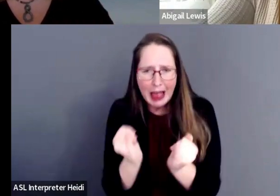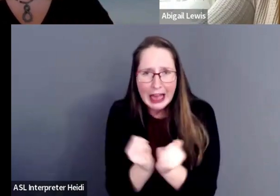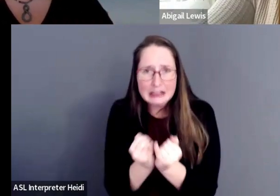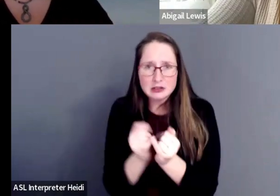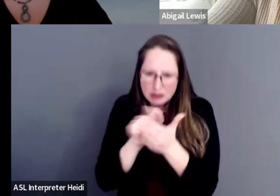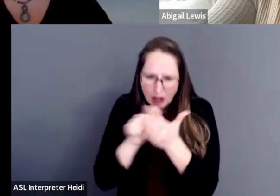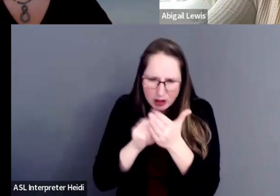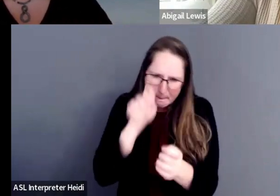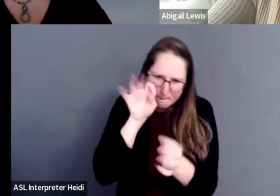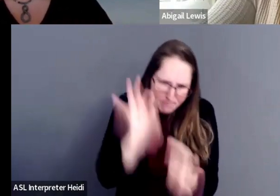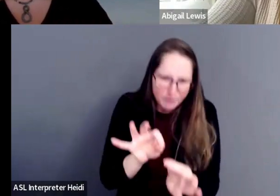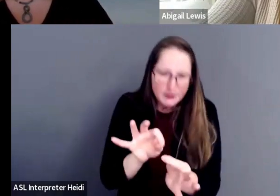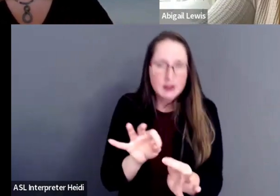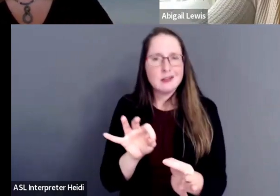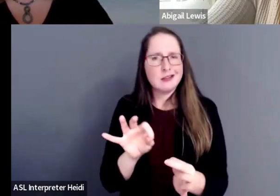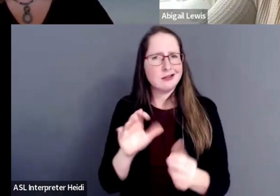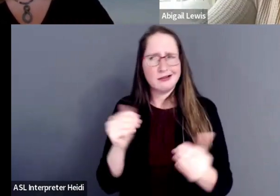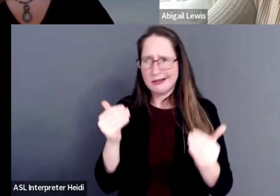follow outside the lines.